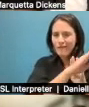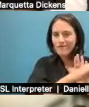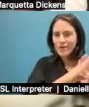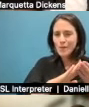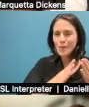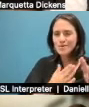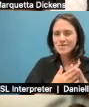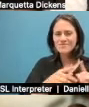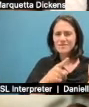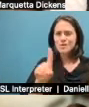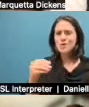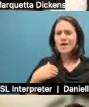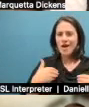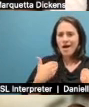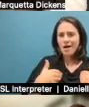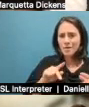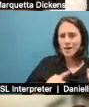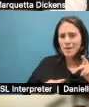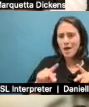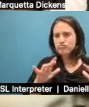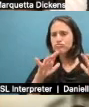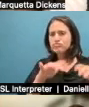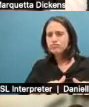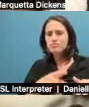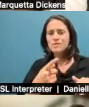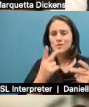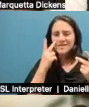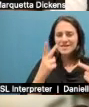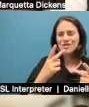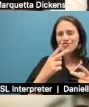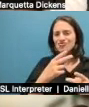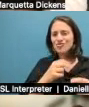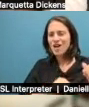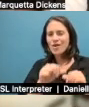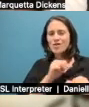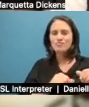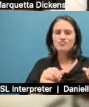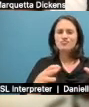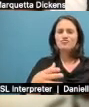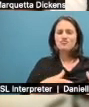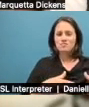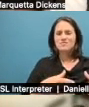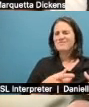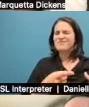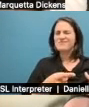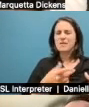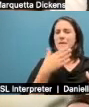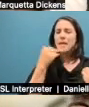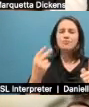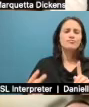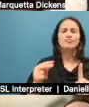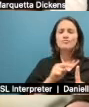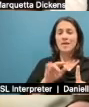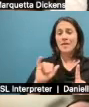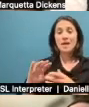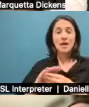There's young people who flock there like during the year to, like have a good time. Um, so like sort of combating that narrative with photography is